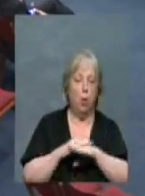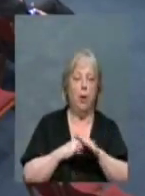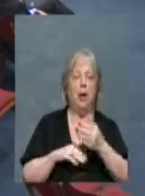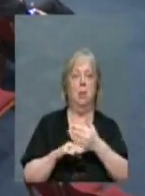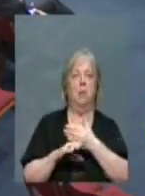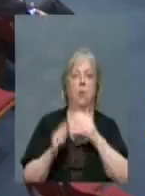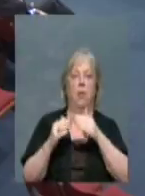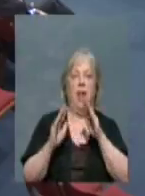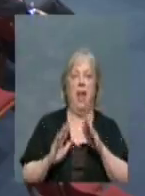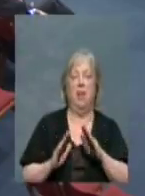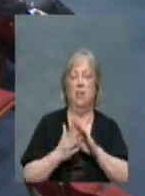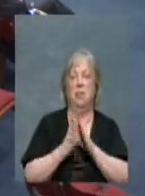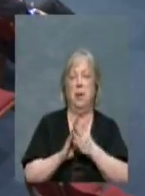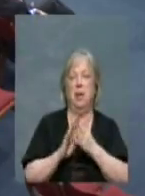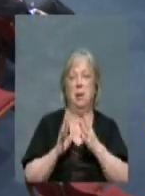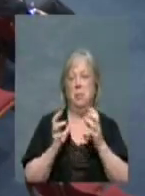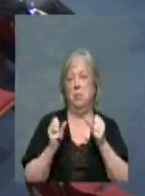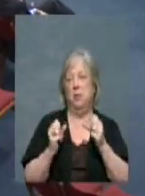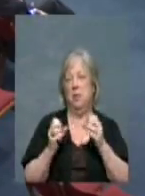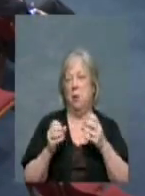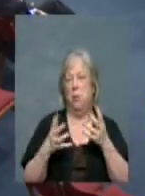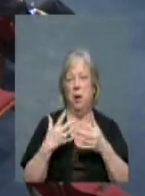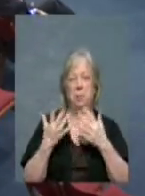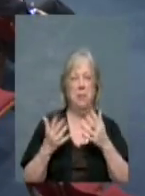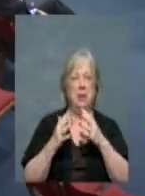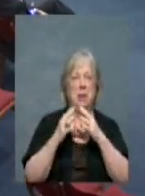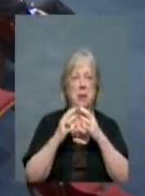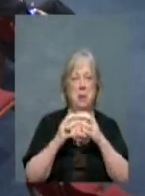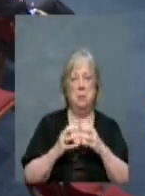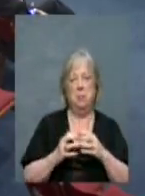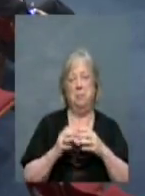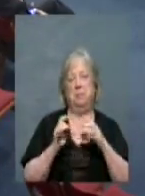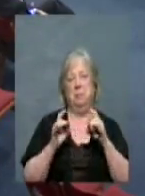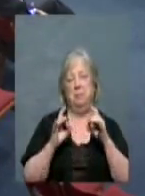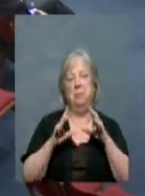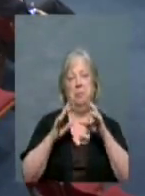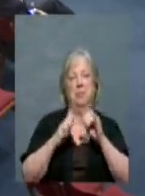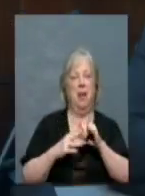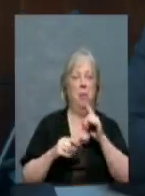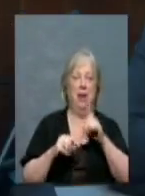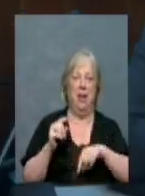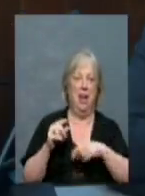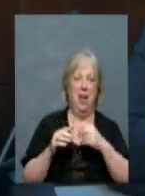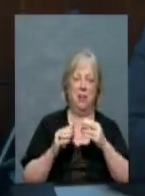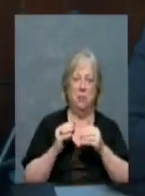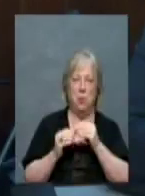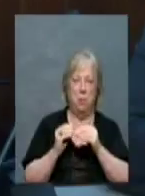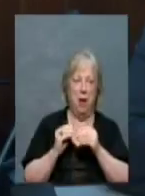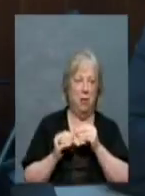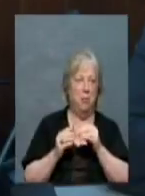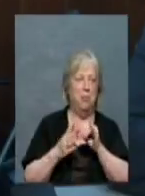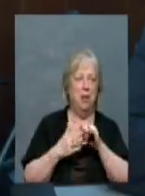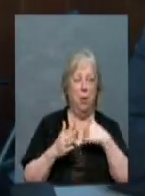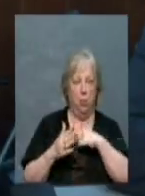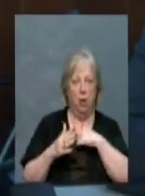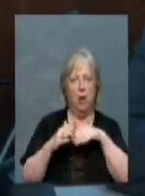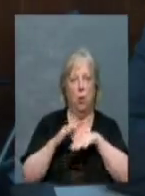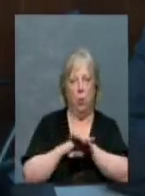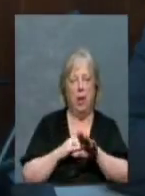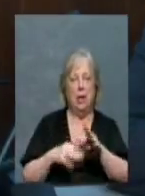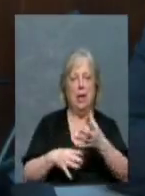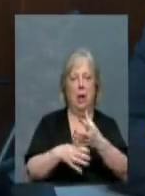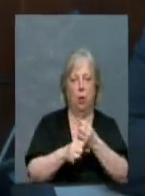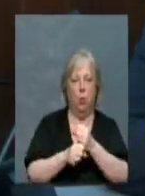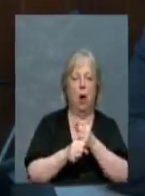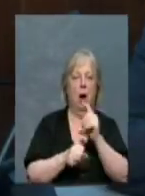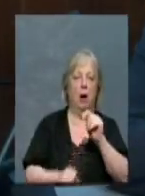in such disrepair that they cannot be repaired, that we go in and acquire a title